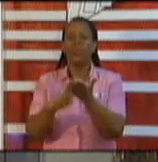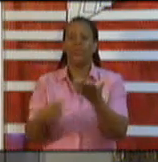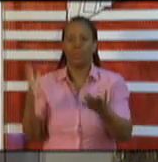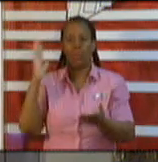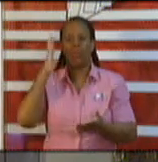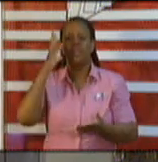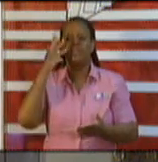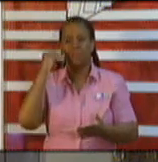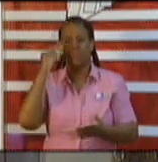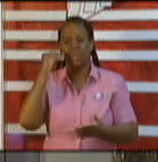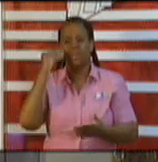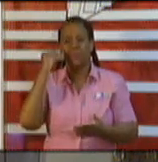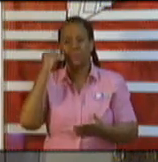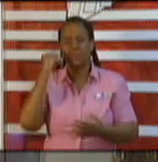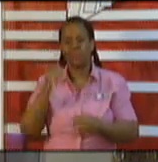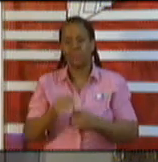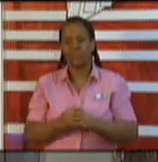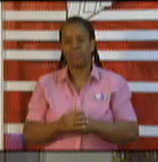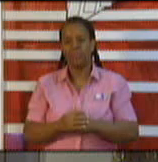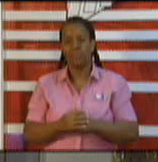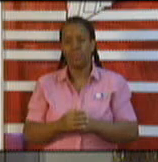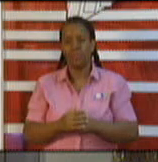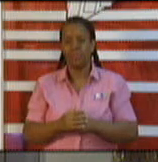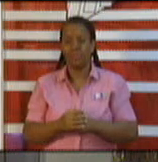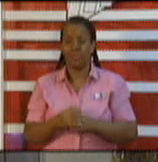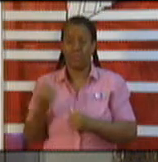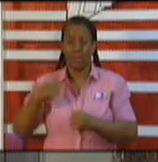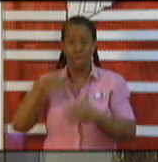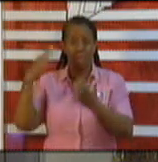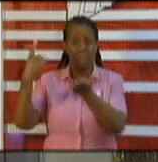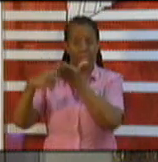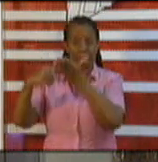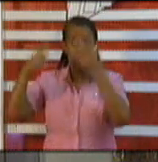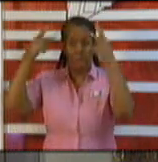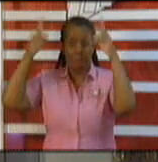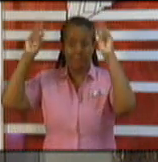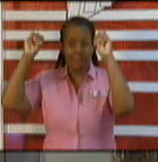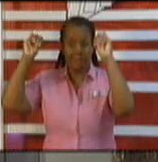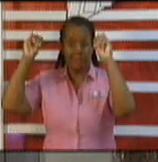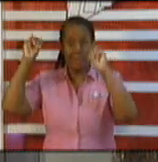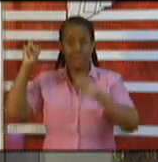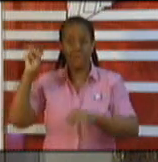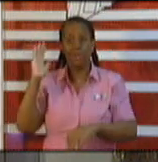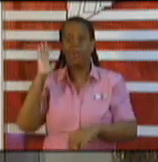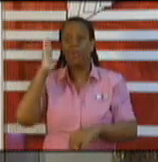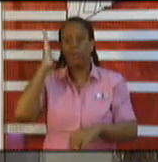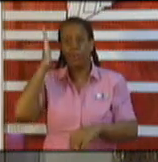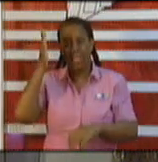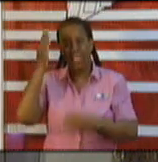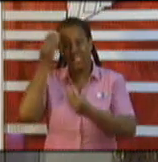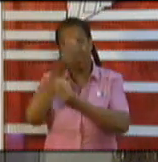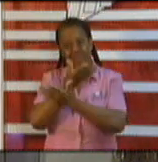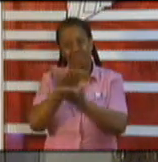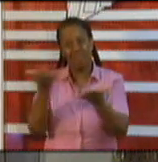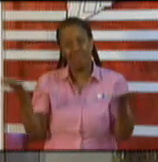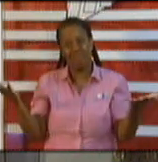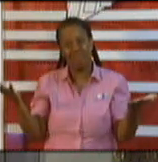that we have advised the Prime Minister on, and the Minister and the Attainee General as it relates to bars.